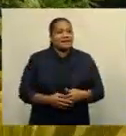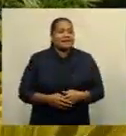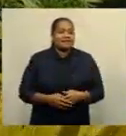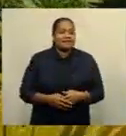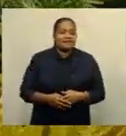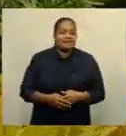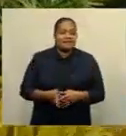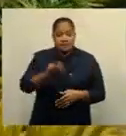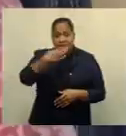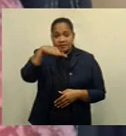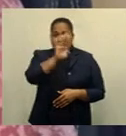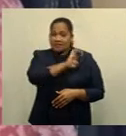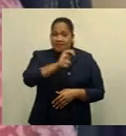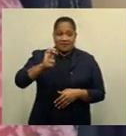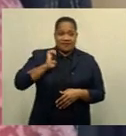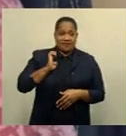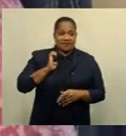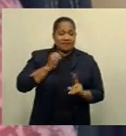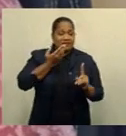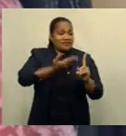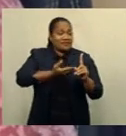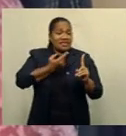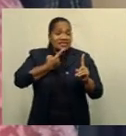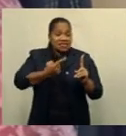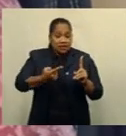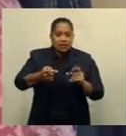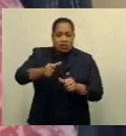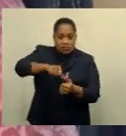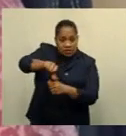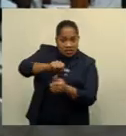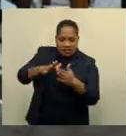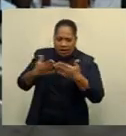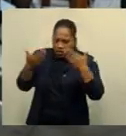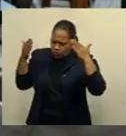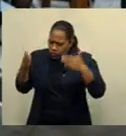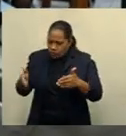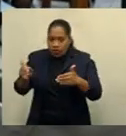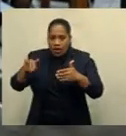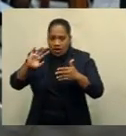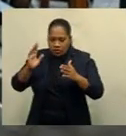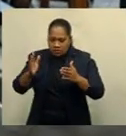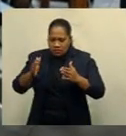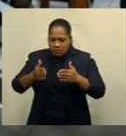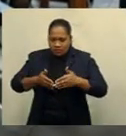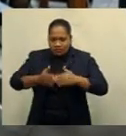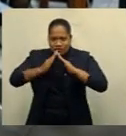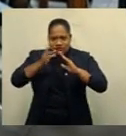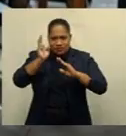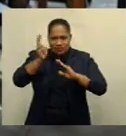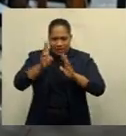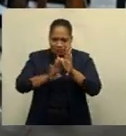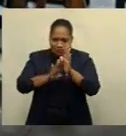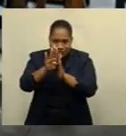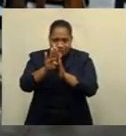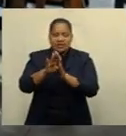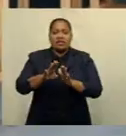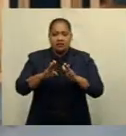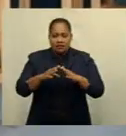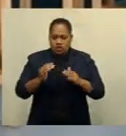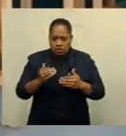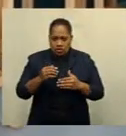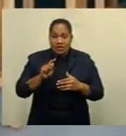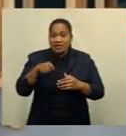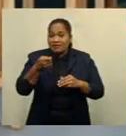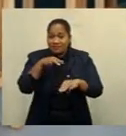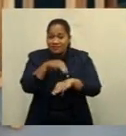Chief Executive Antasha Lockington says the association is focusing on recovery and revitalization ahead of the budget announcement